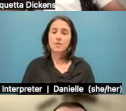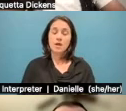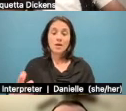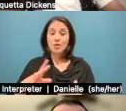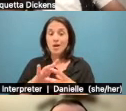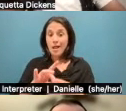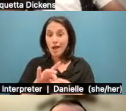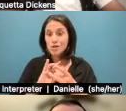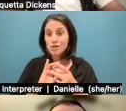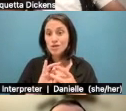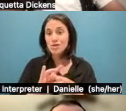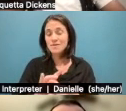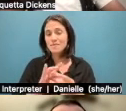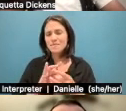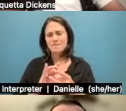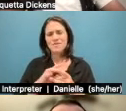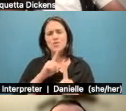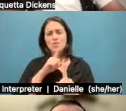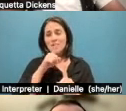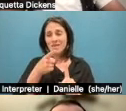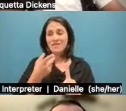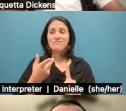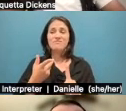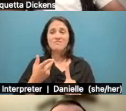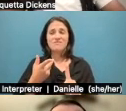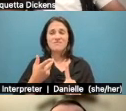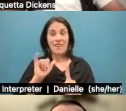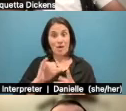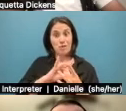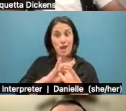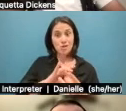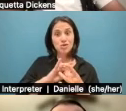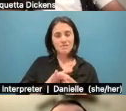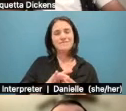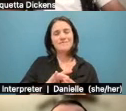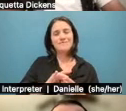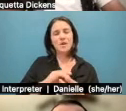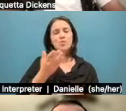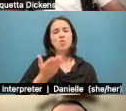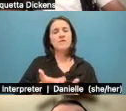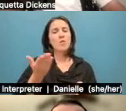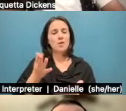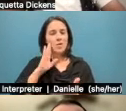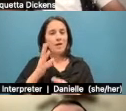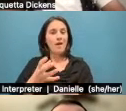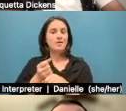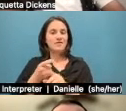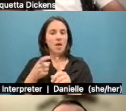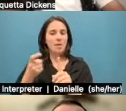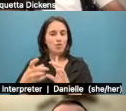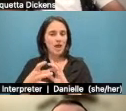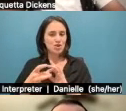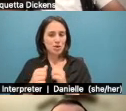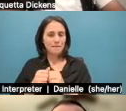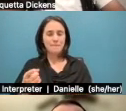really depicts what you get out of the conversation. And the time that you spend, as Justin said, there's no lost time in a